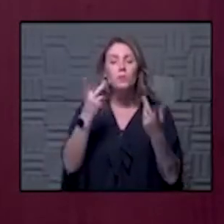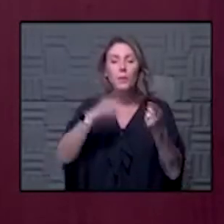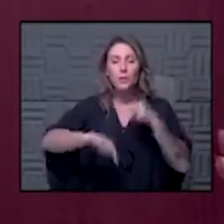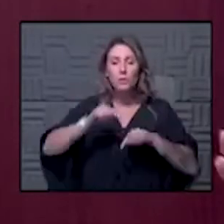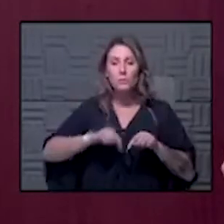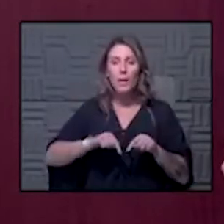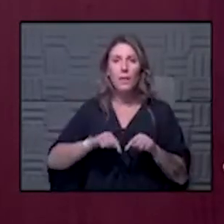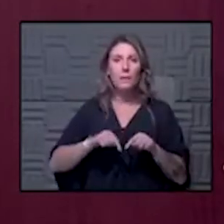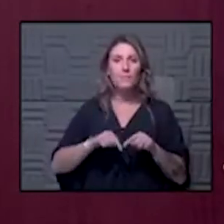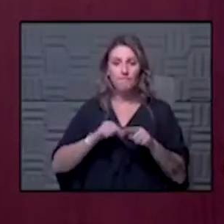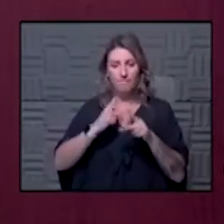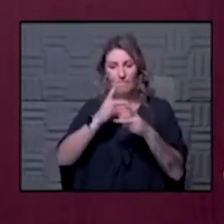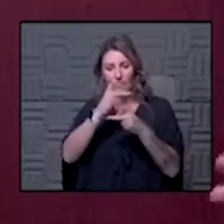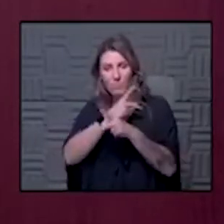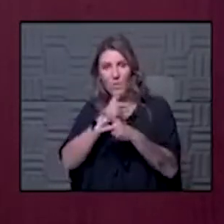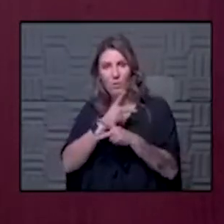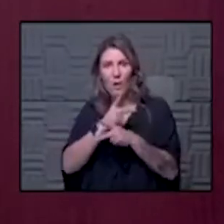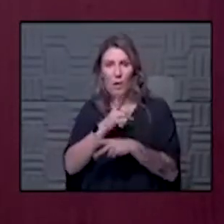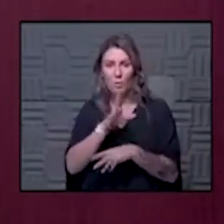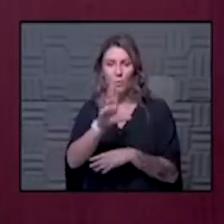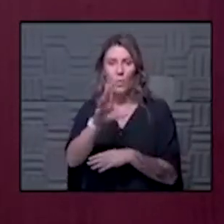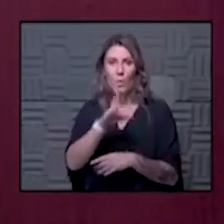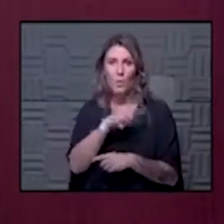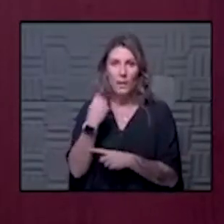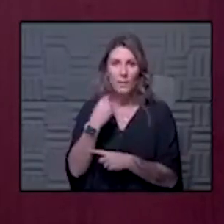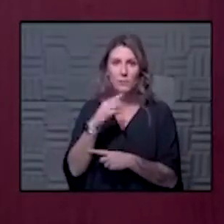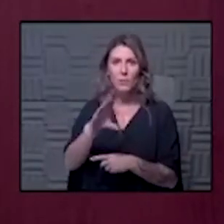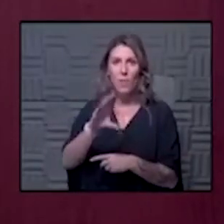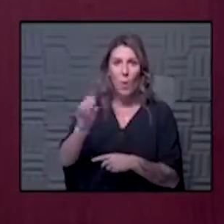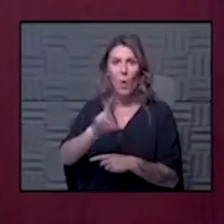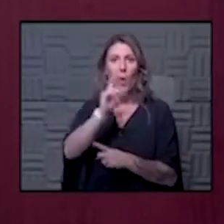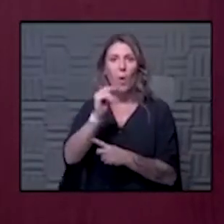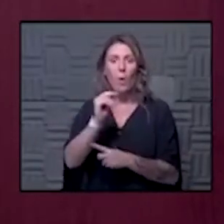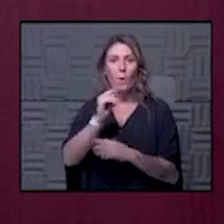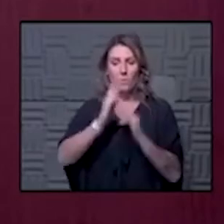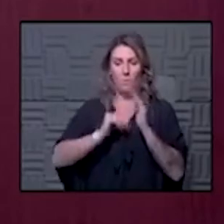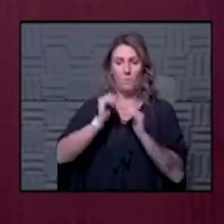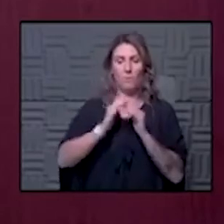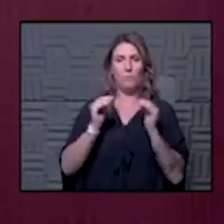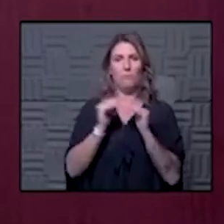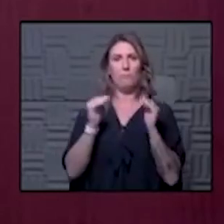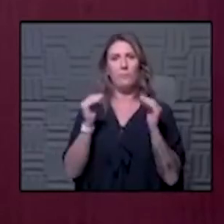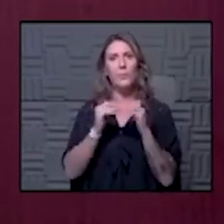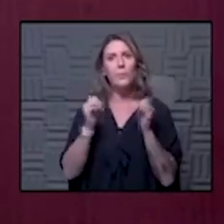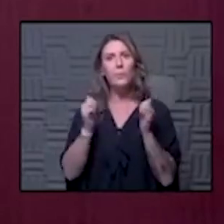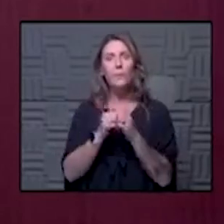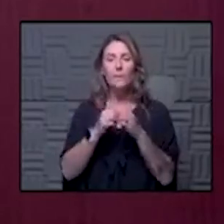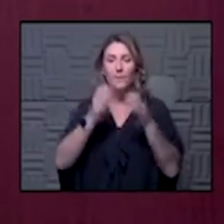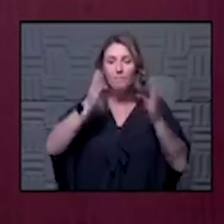to calculated risk knowing your own comfort level with individual